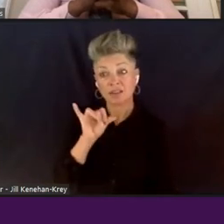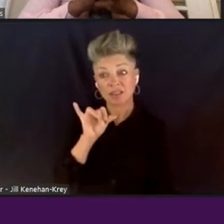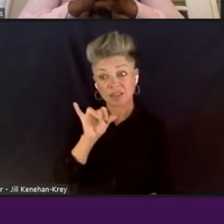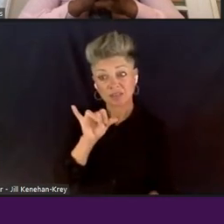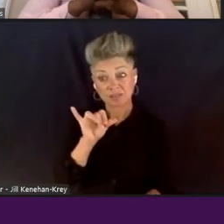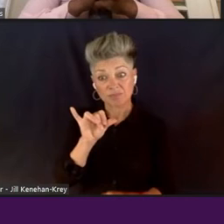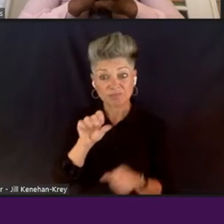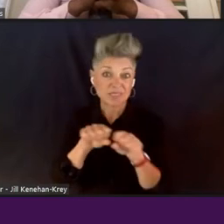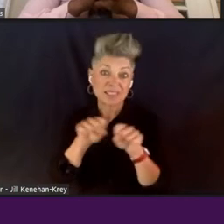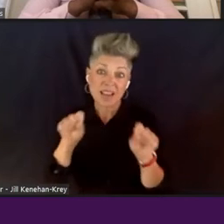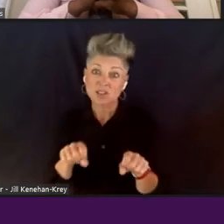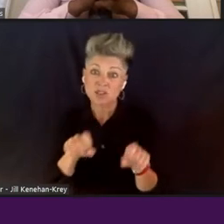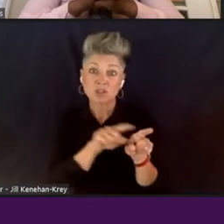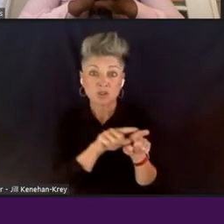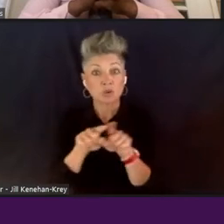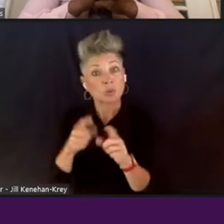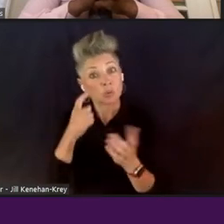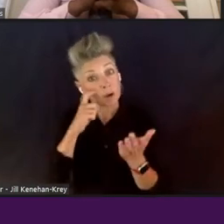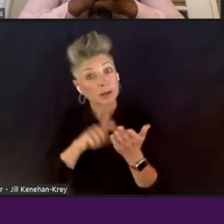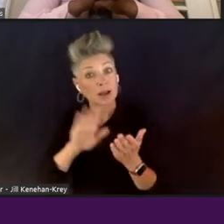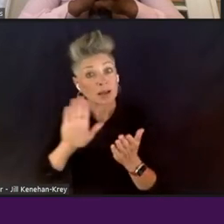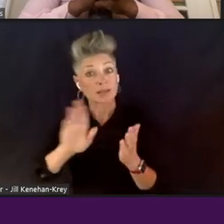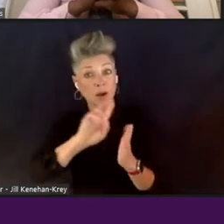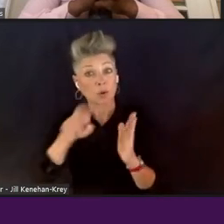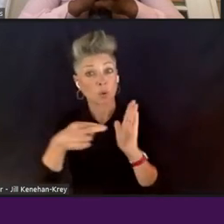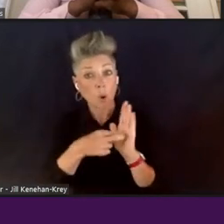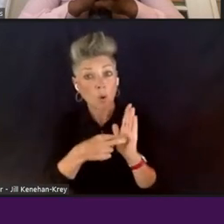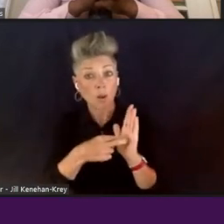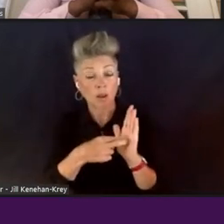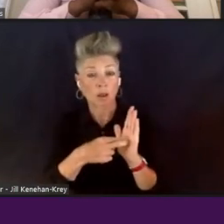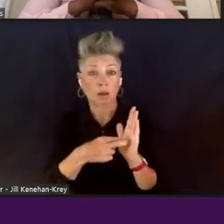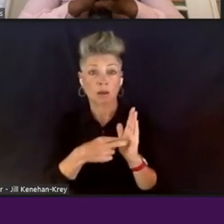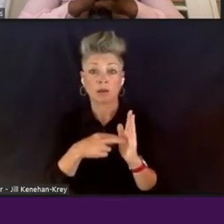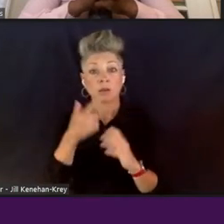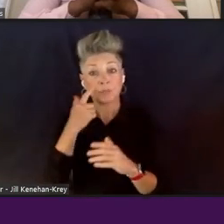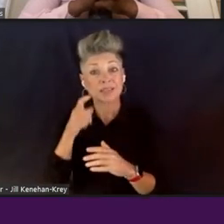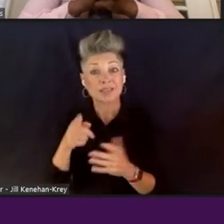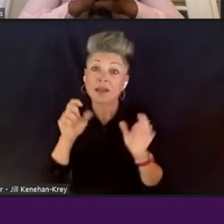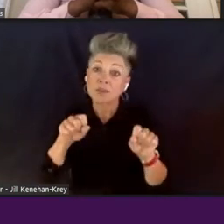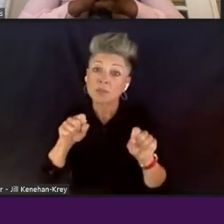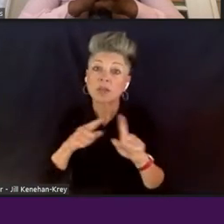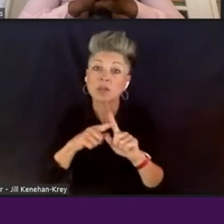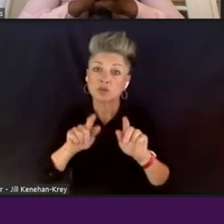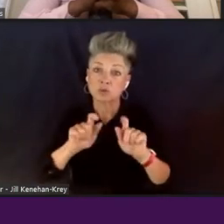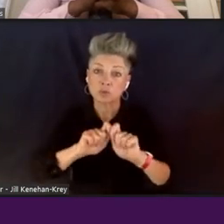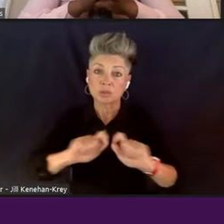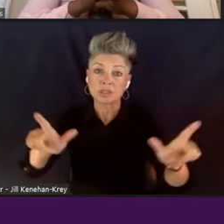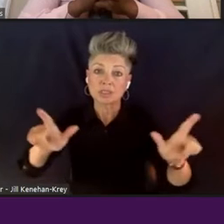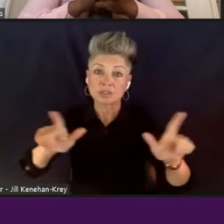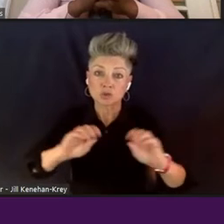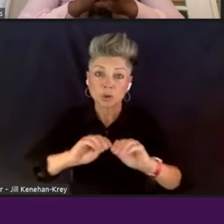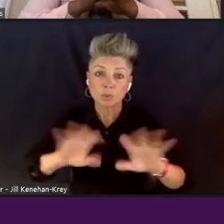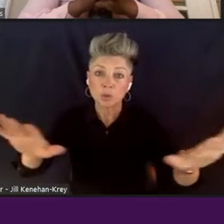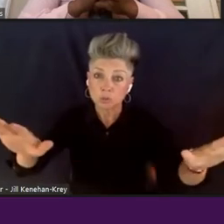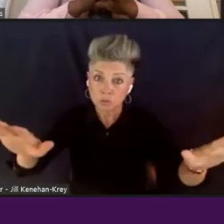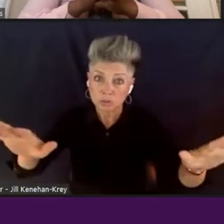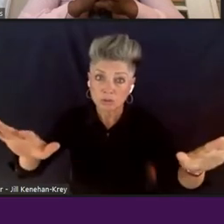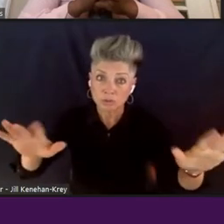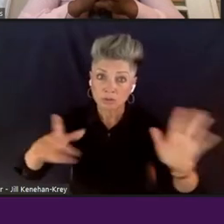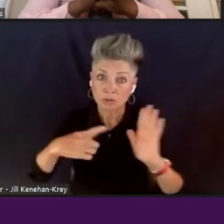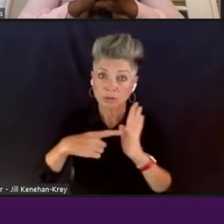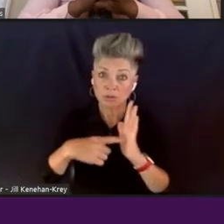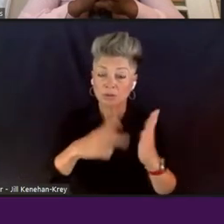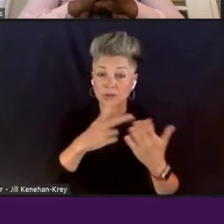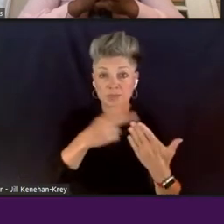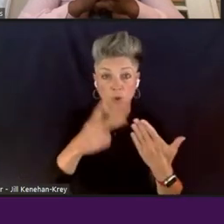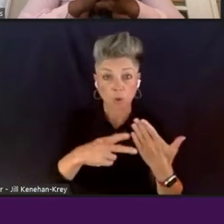really have a unique role in the distribution of these films and the conversations. So I know for many, we tend to think